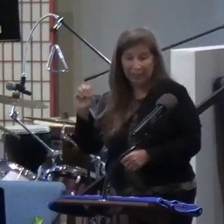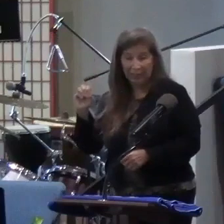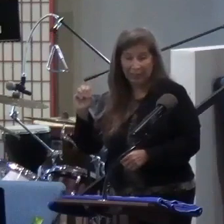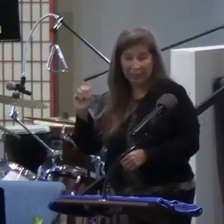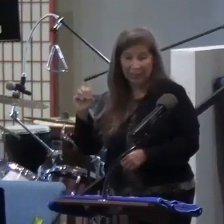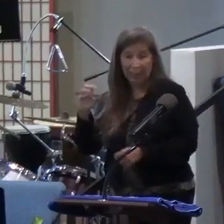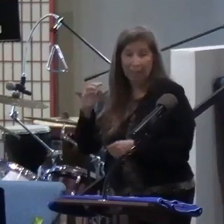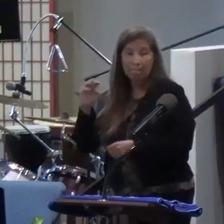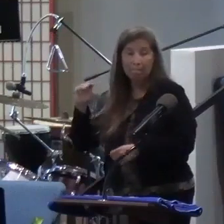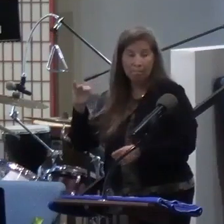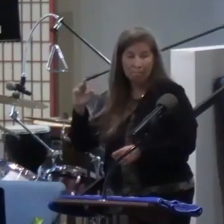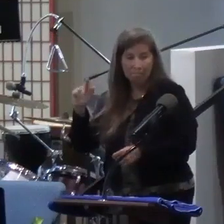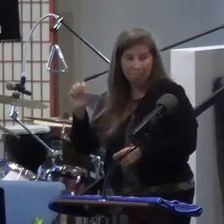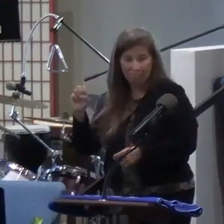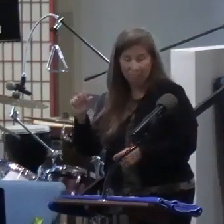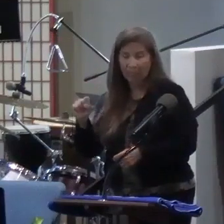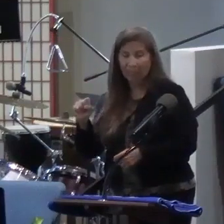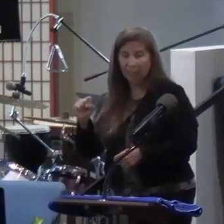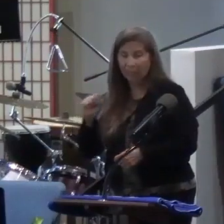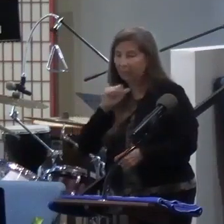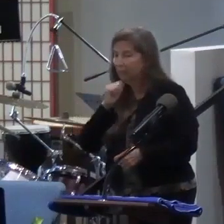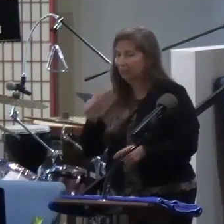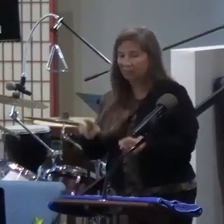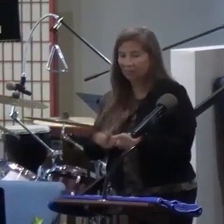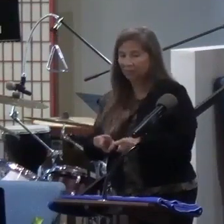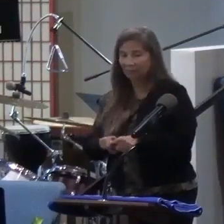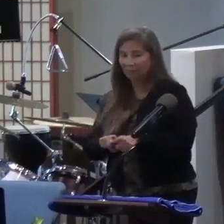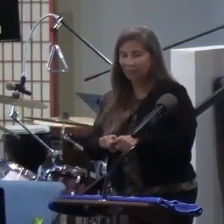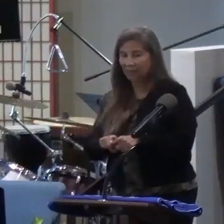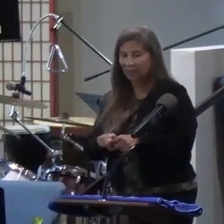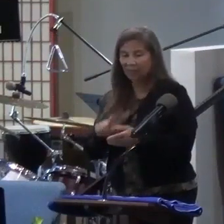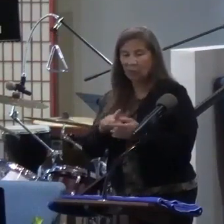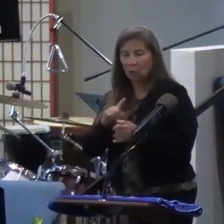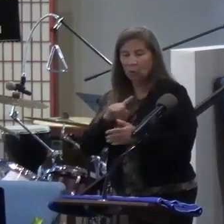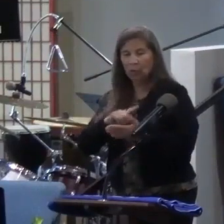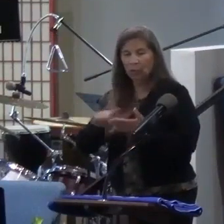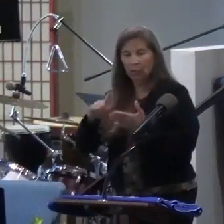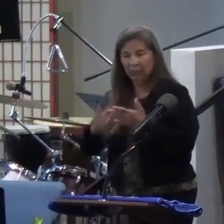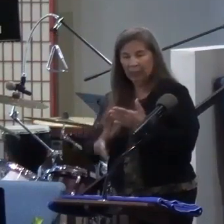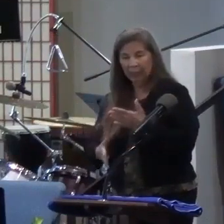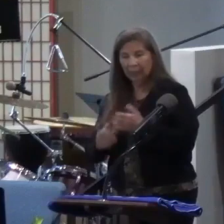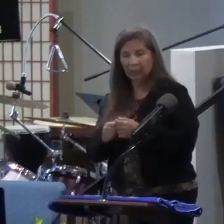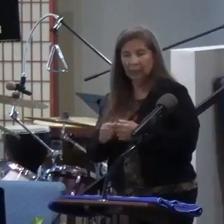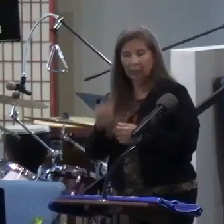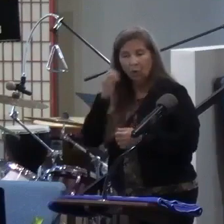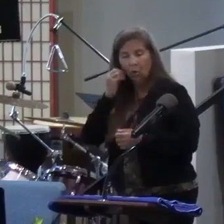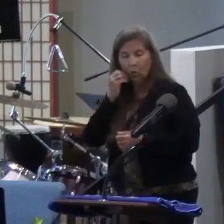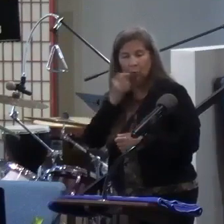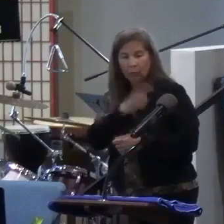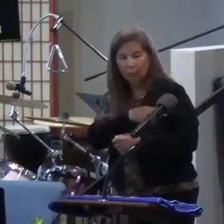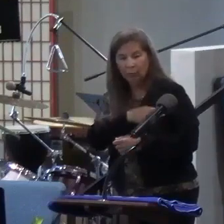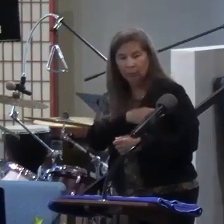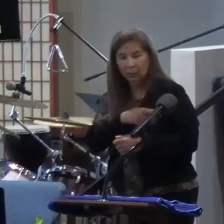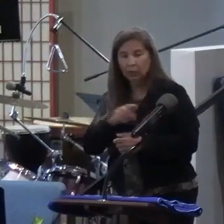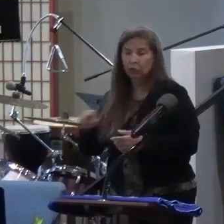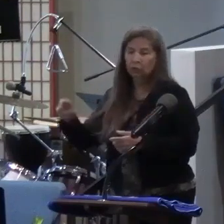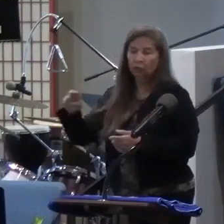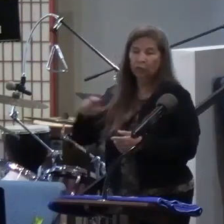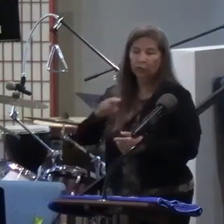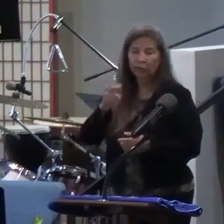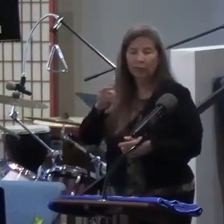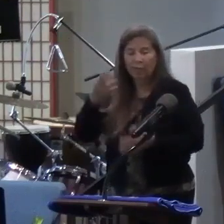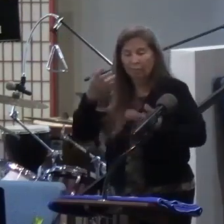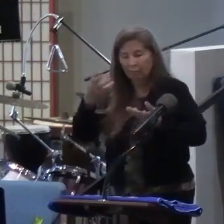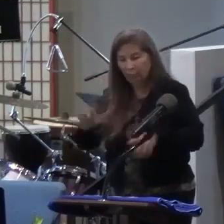That's not like, let's take the weekend and get back home. They're traveling and they're traveling and they're traveling until they